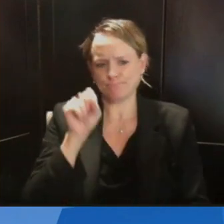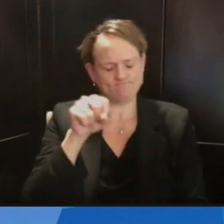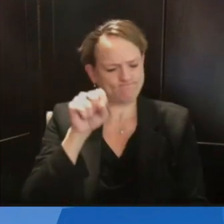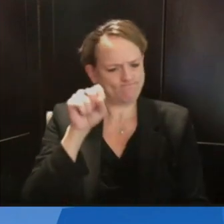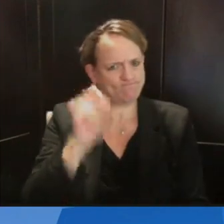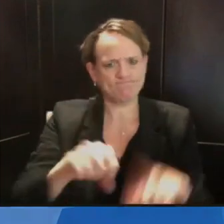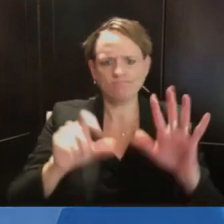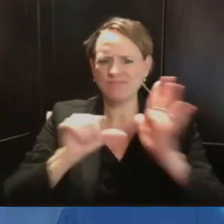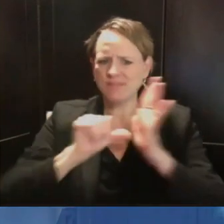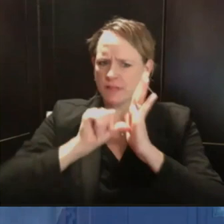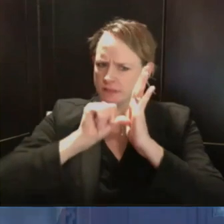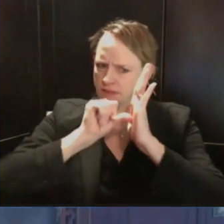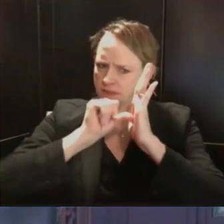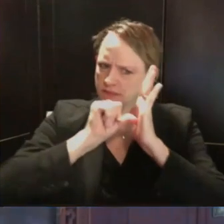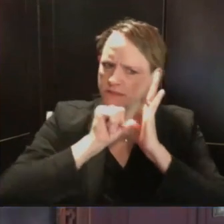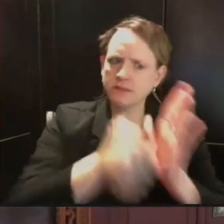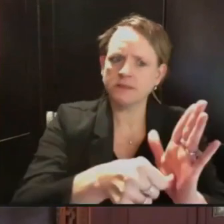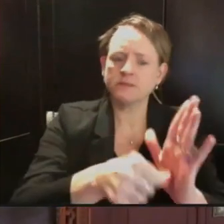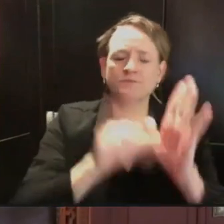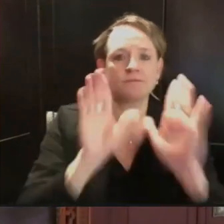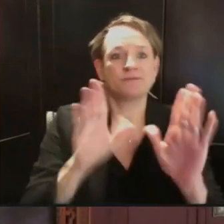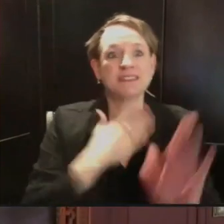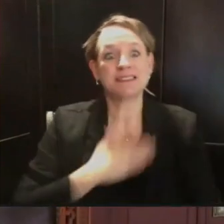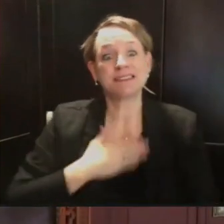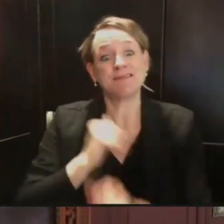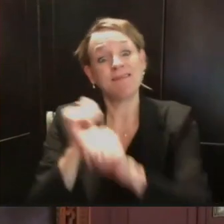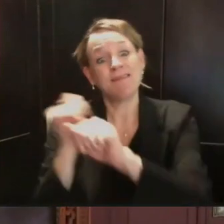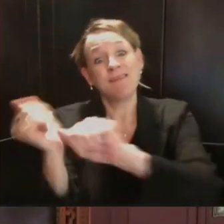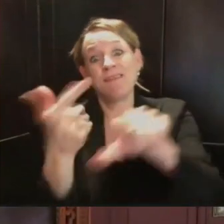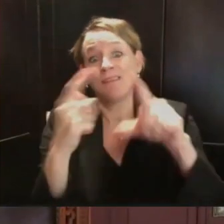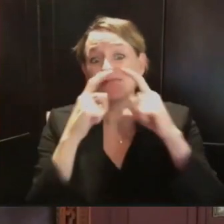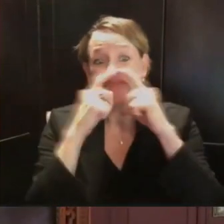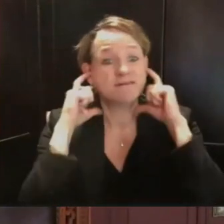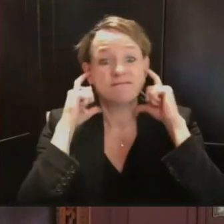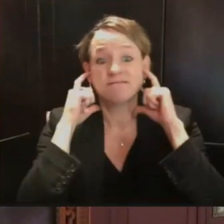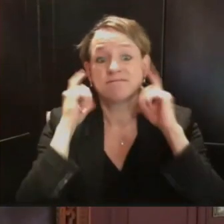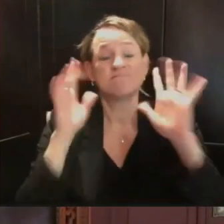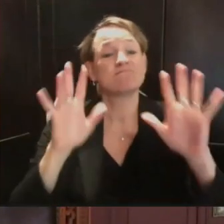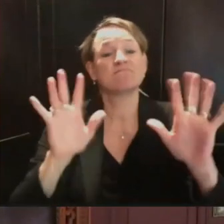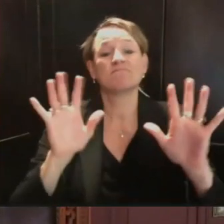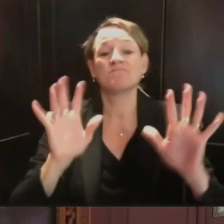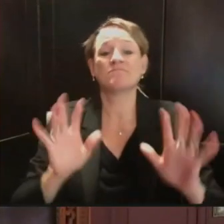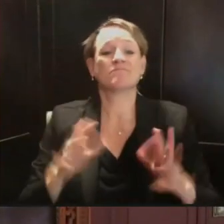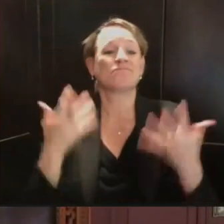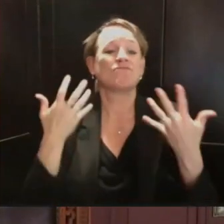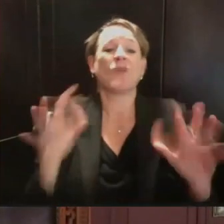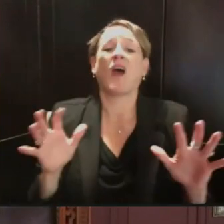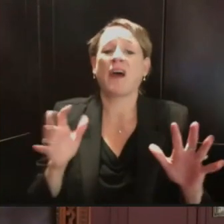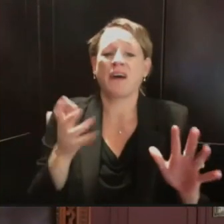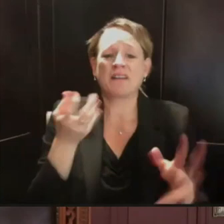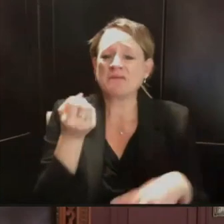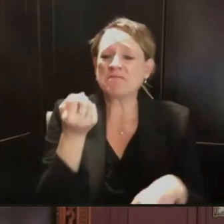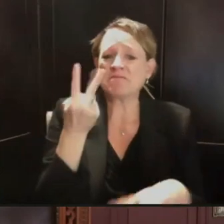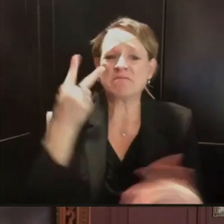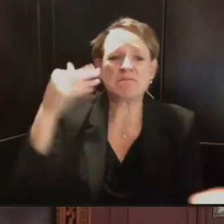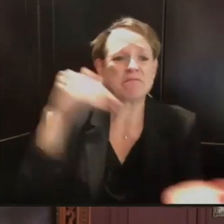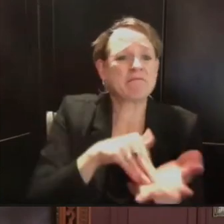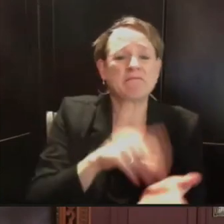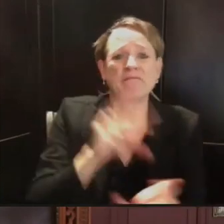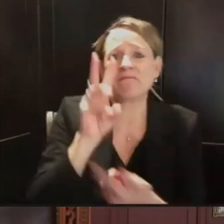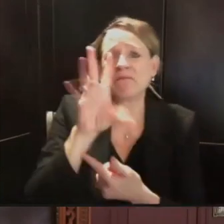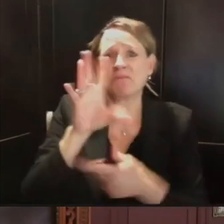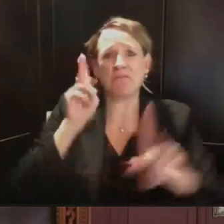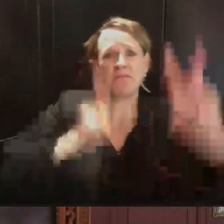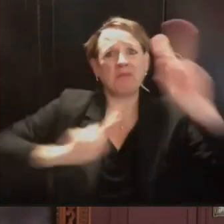afford to have 1,265 people die of that disease here in Wisconsin, and the number is obviously